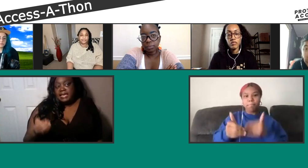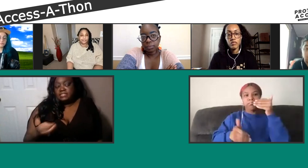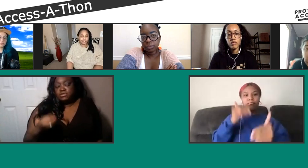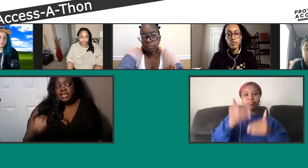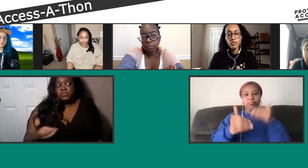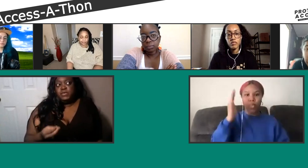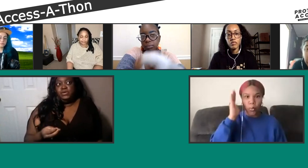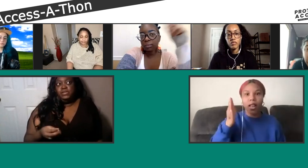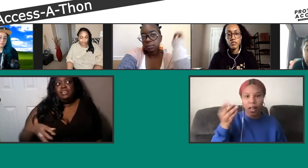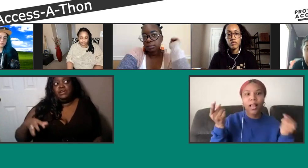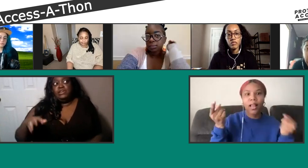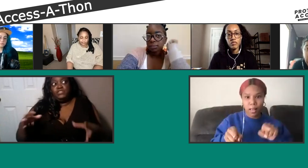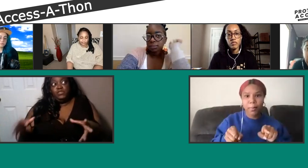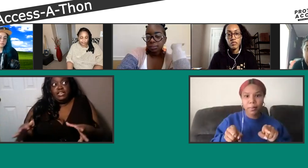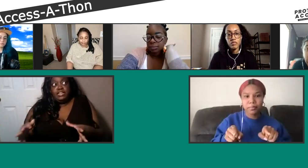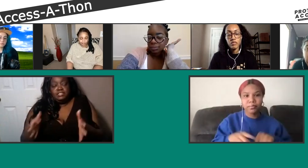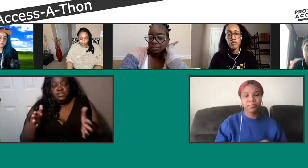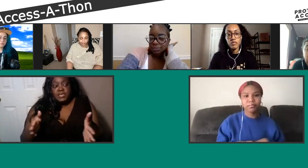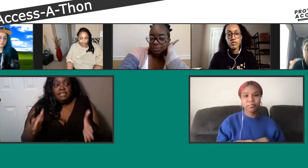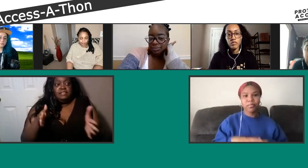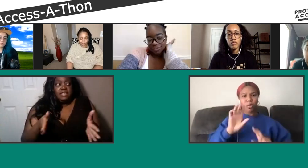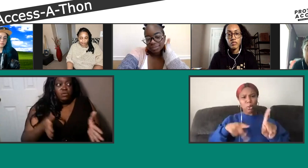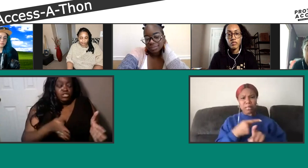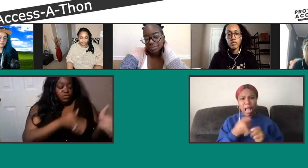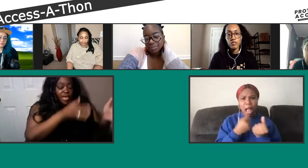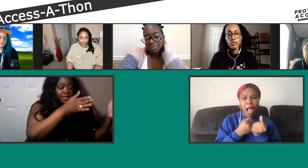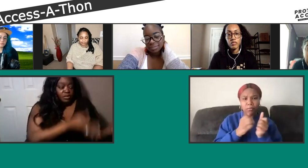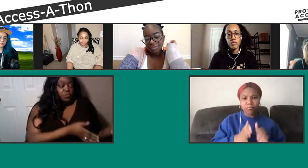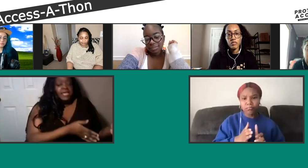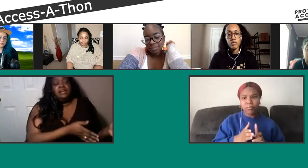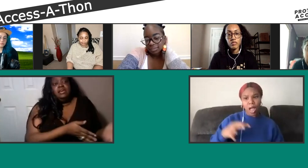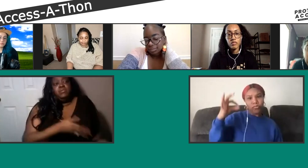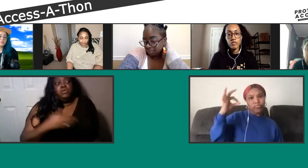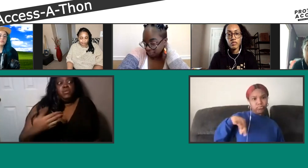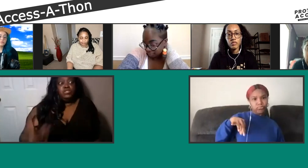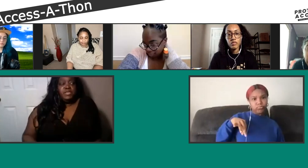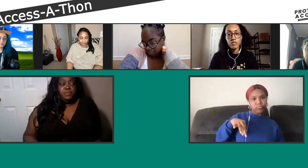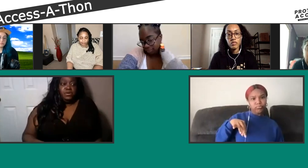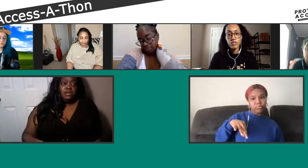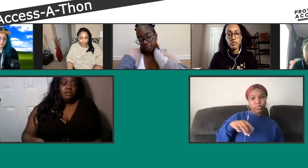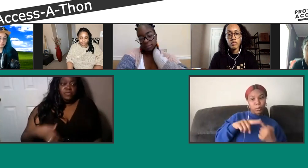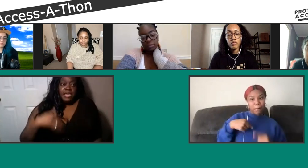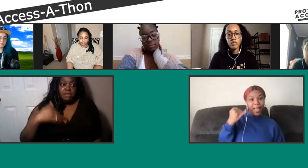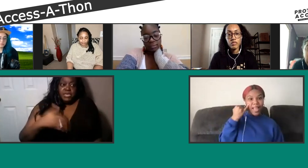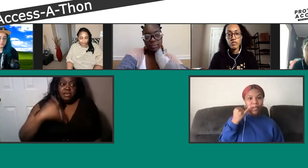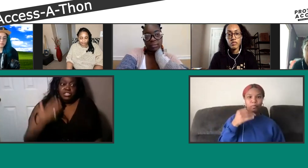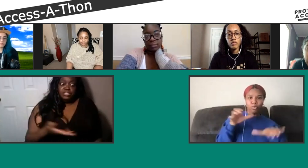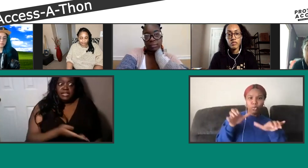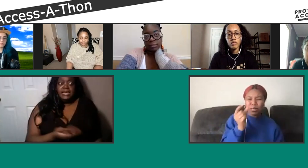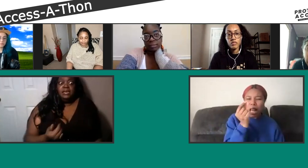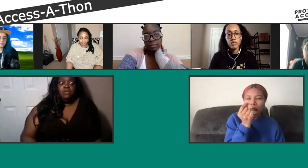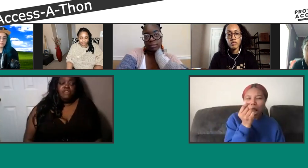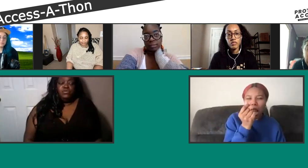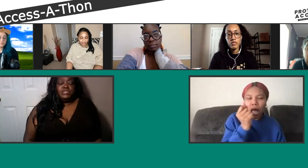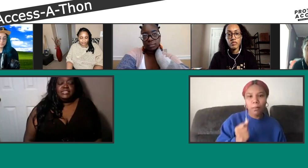allies, those kind of people, they're useful to me in that they will do that little bit, but most people come from that me culture,